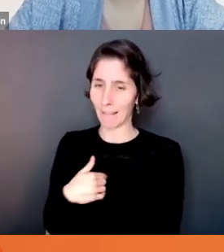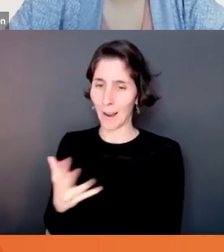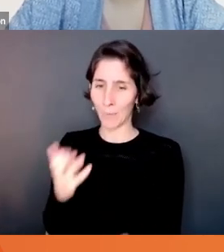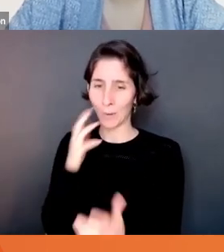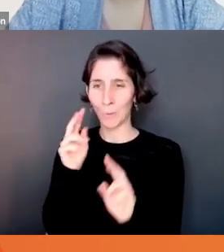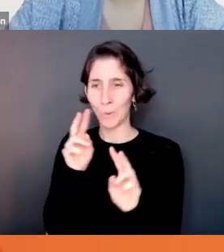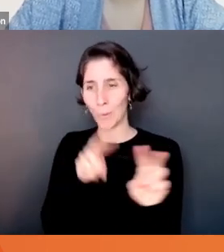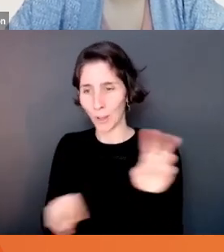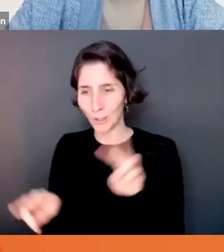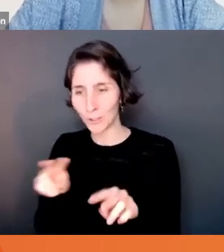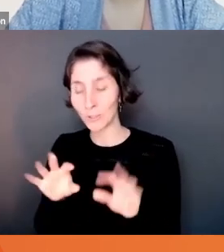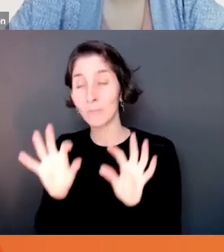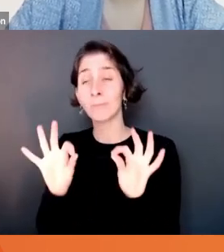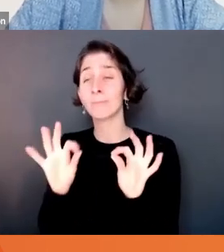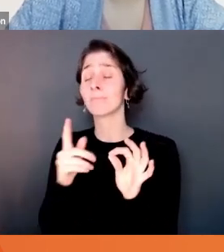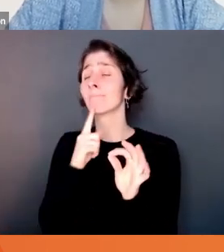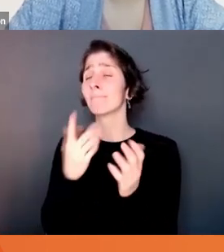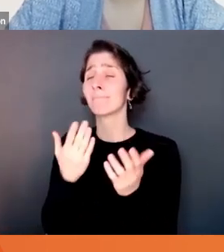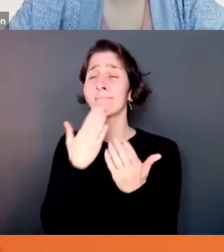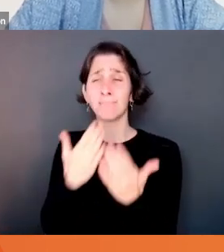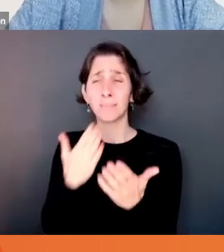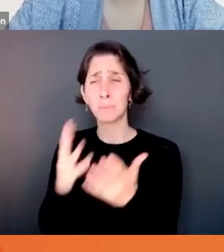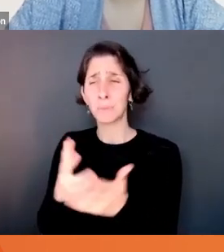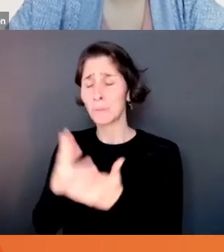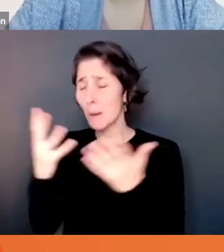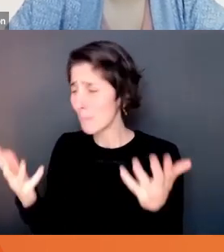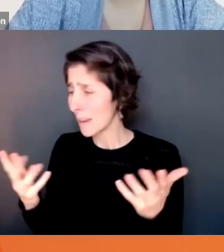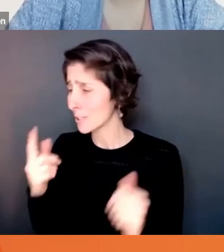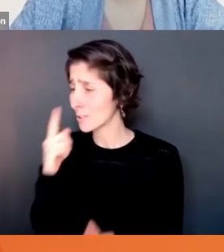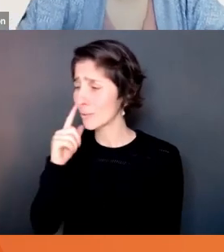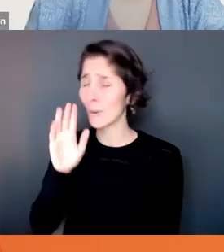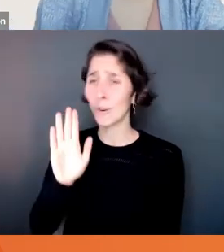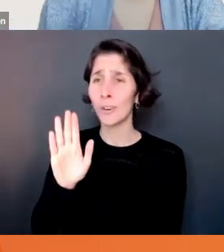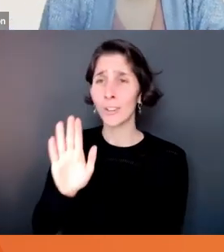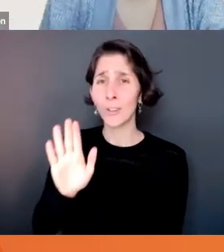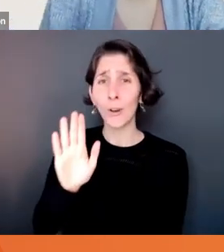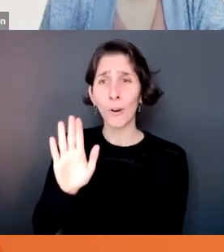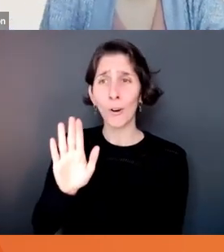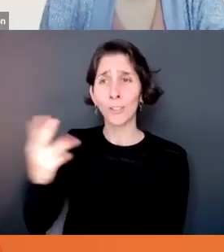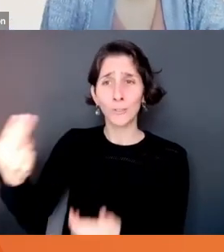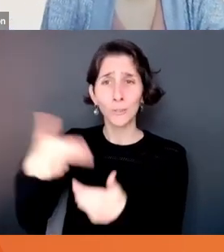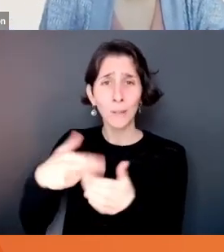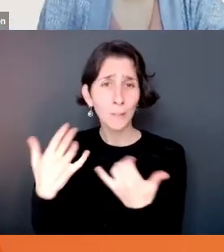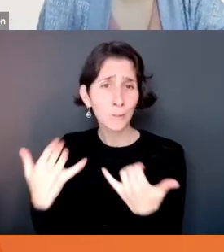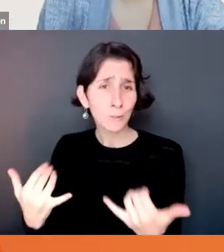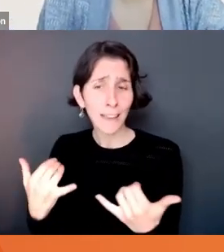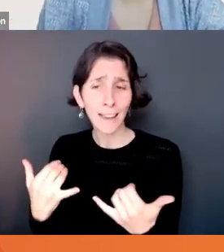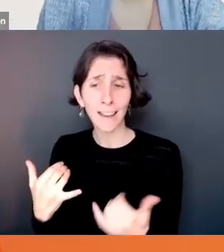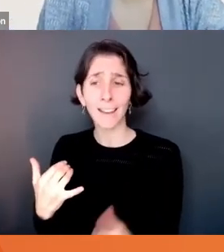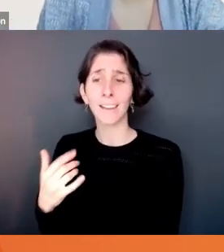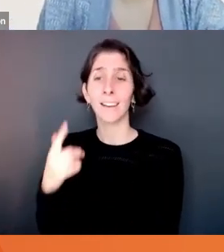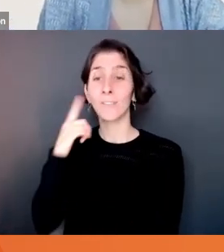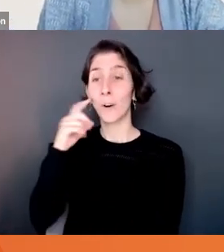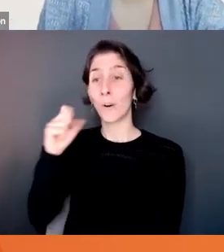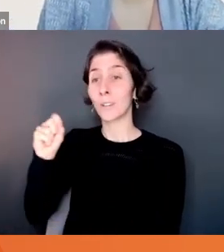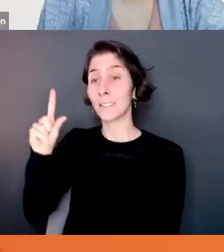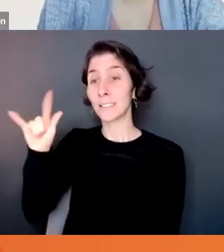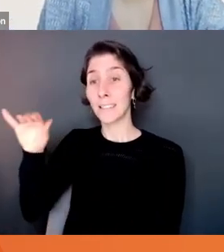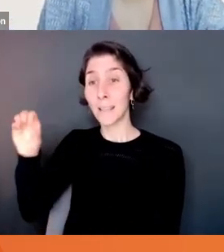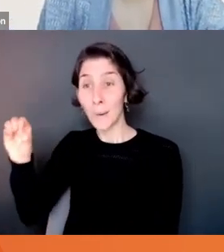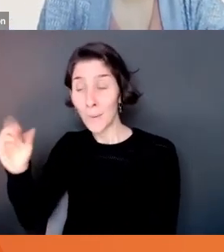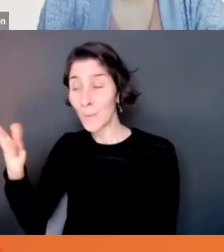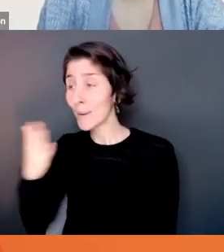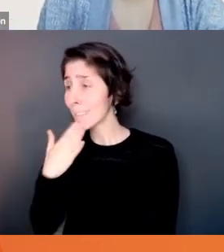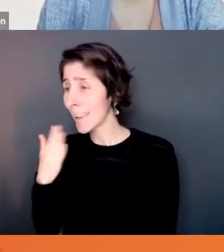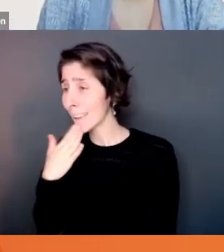Anyway, I just want to say thank you so much, Leo, for you joining us today. Of course, for Leo, thank you